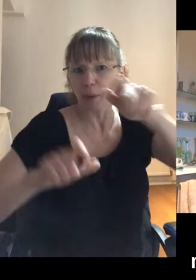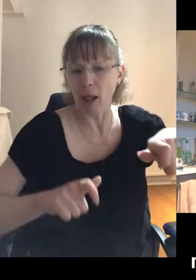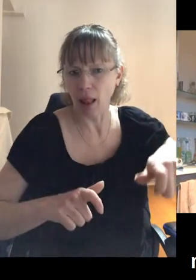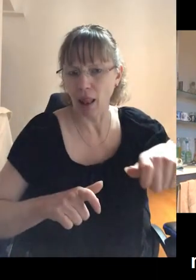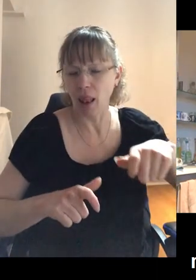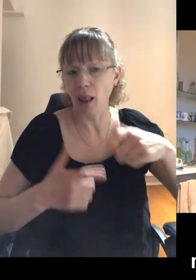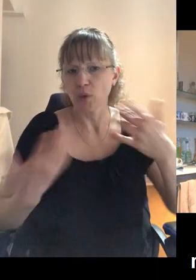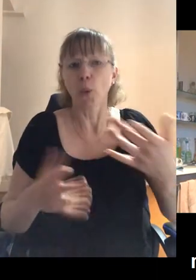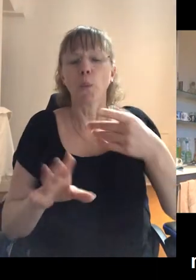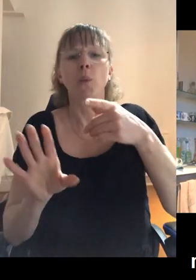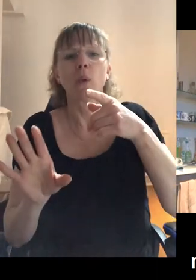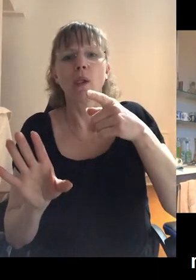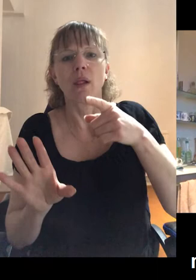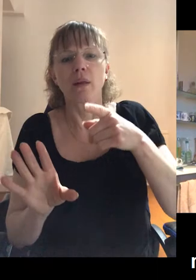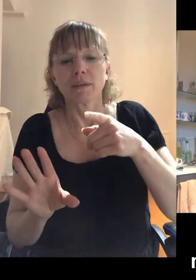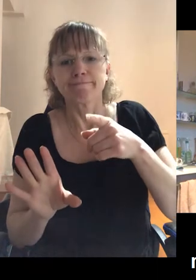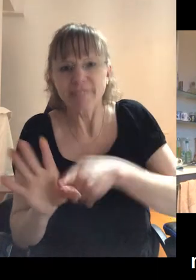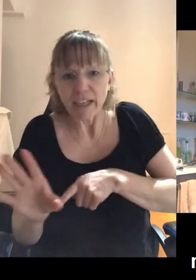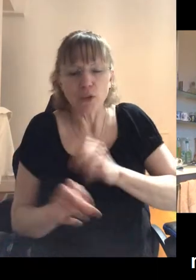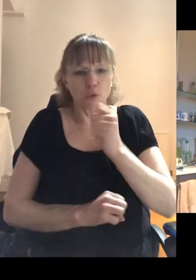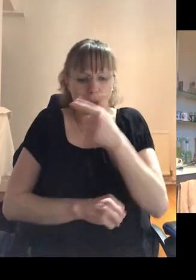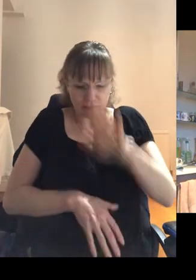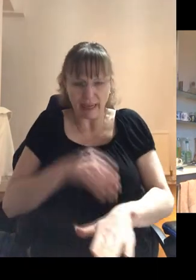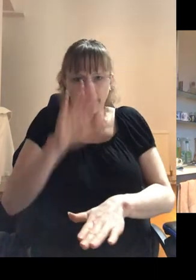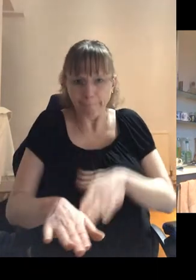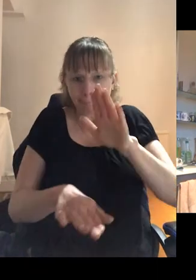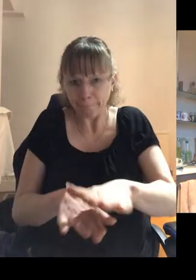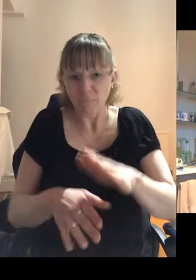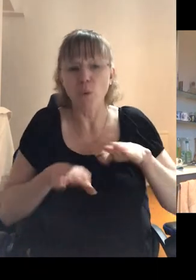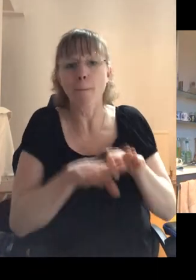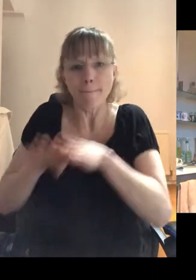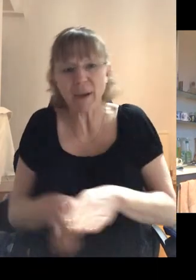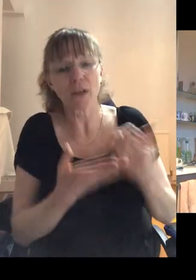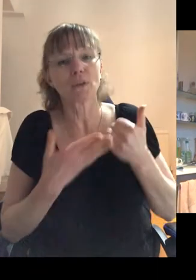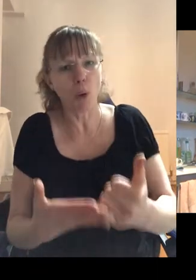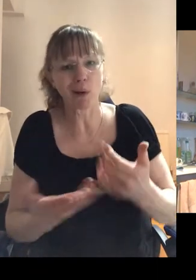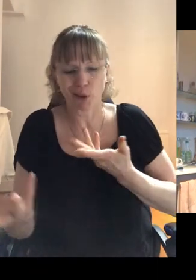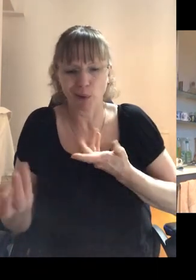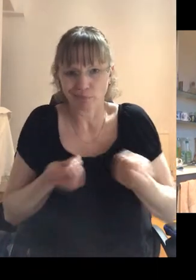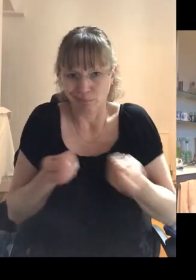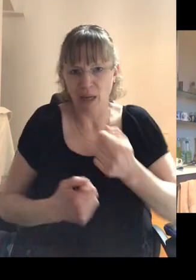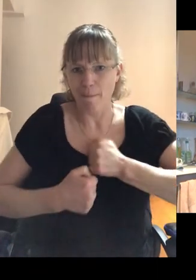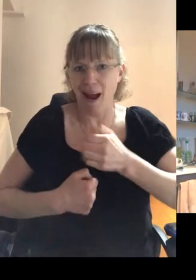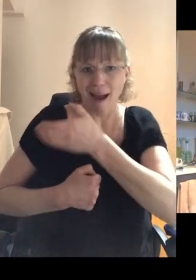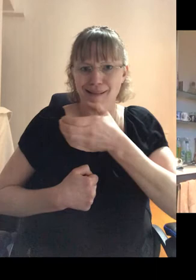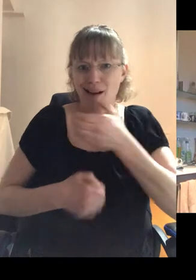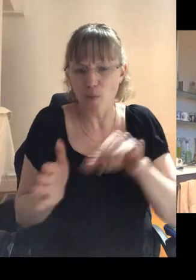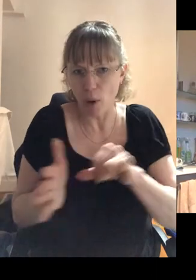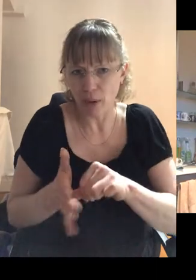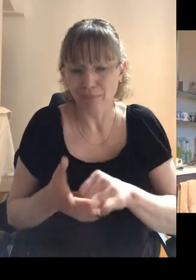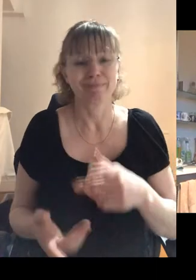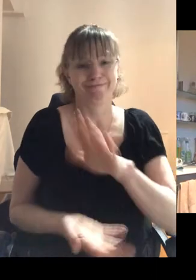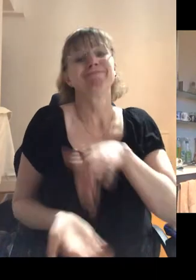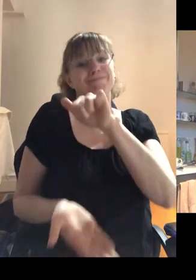the years of, of, of 12 step programs and peer support that I got, uh, in order to deal with my alcohol issues were just